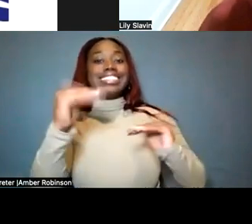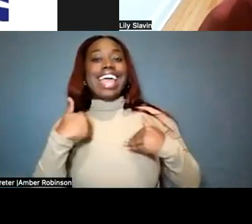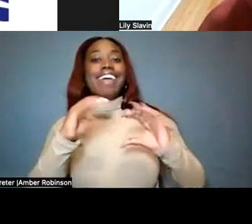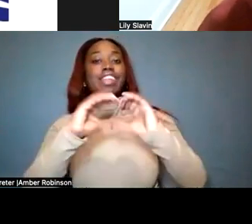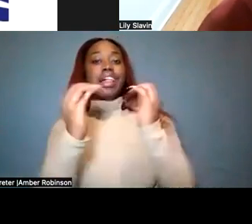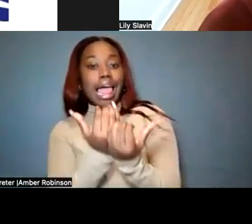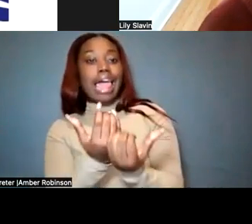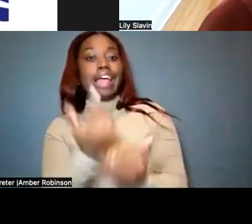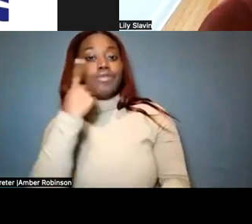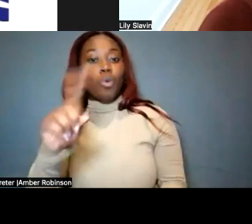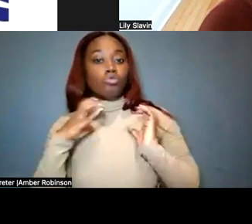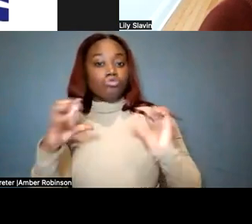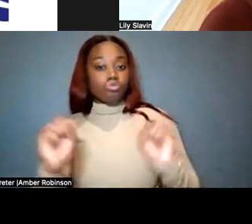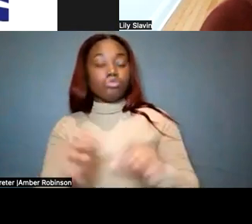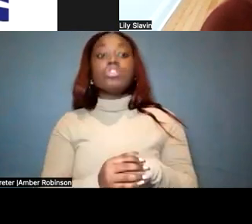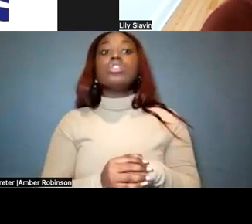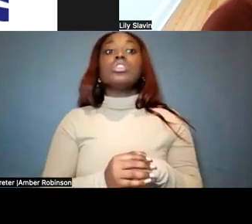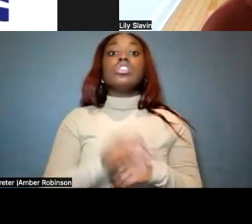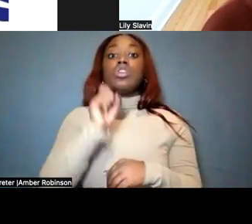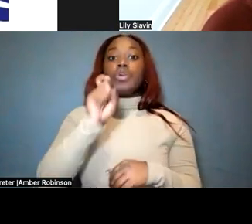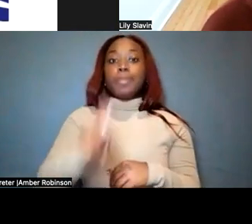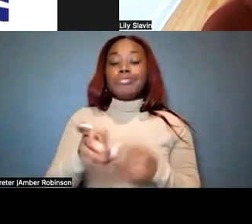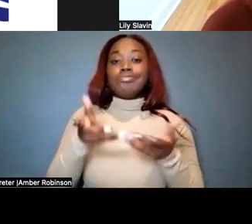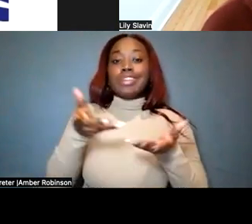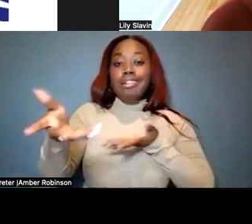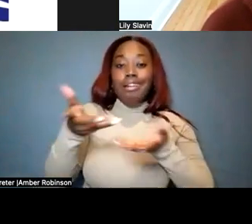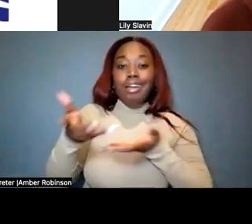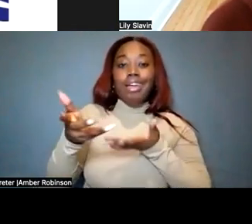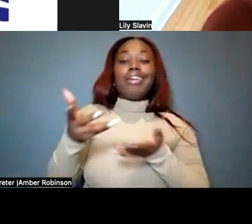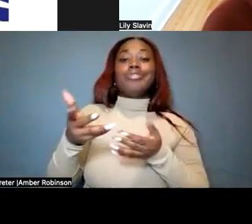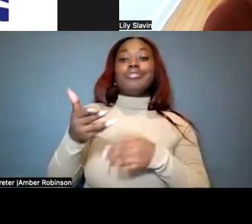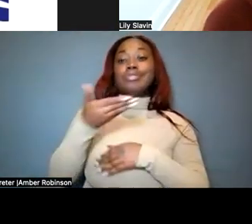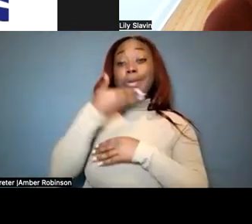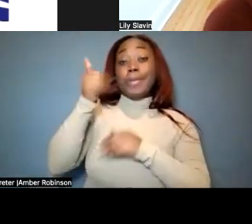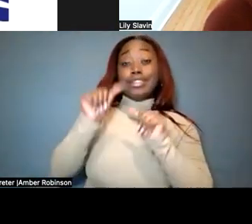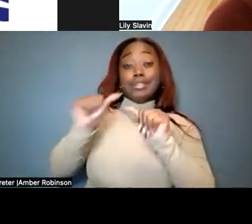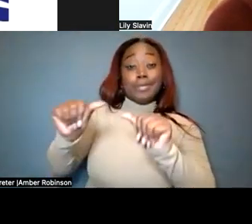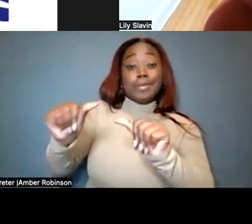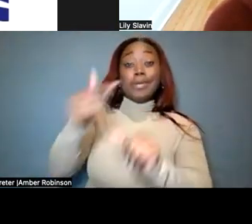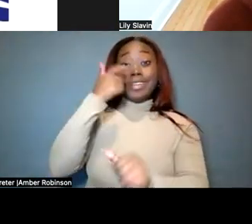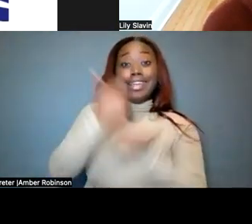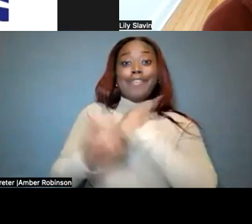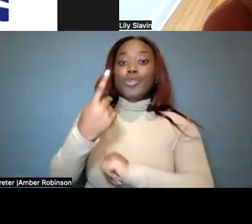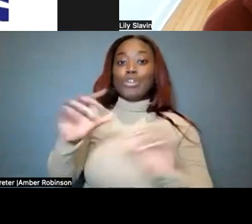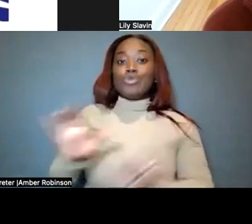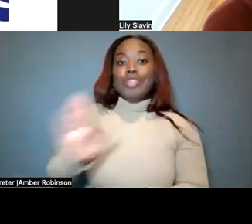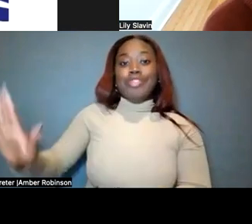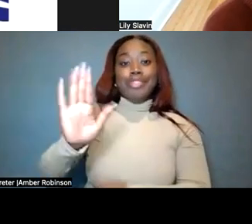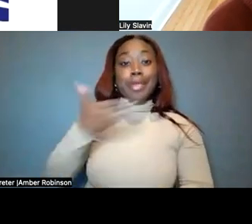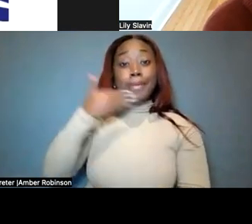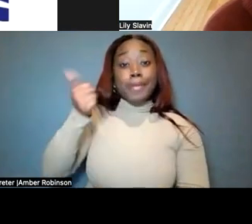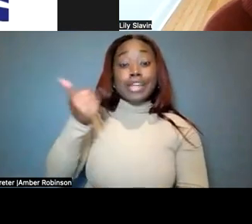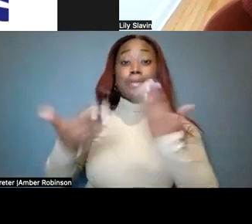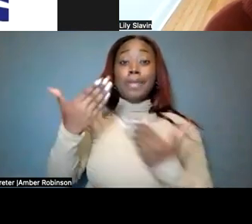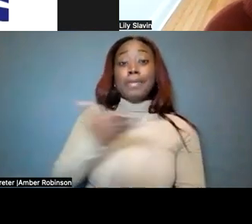you have to tread lightly because everybody's doing their best. And if you have to come in and bring in a specialist or